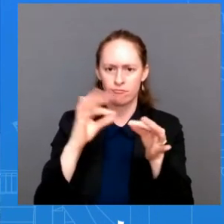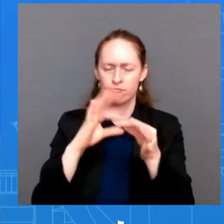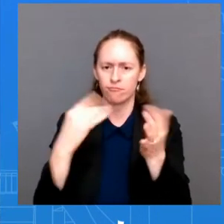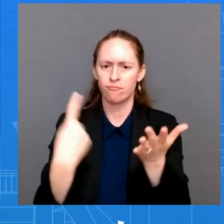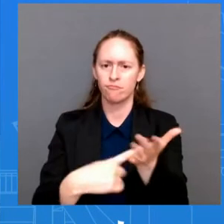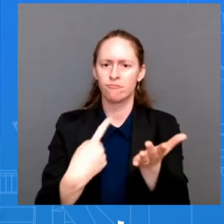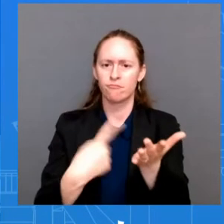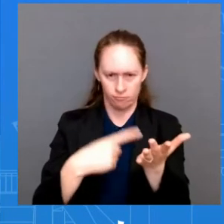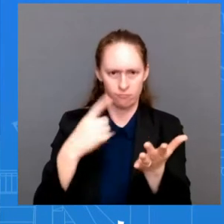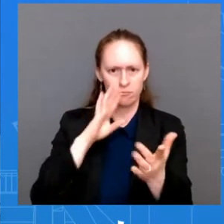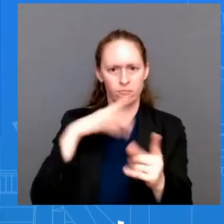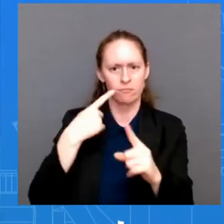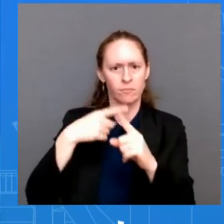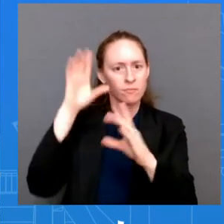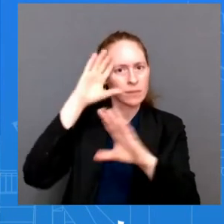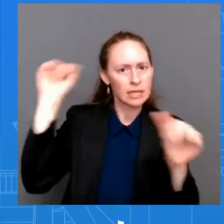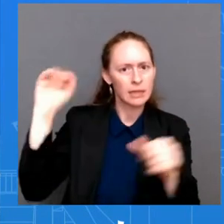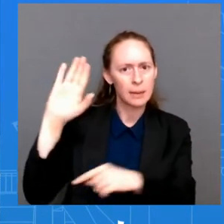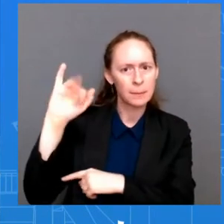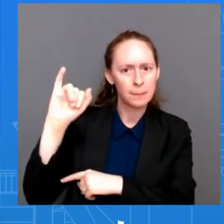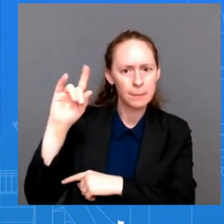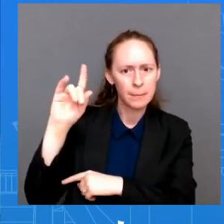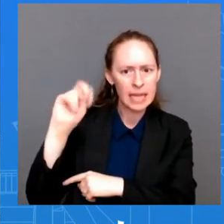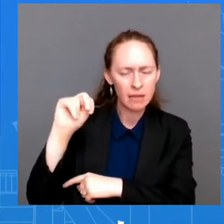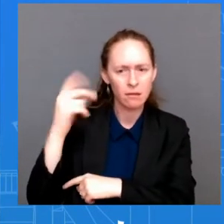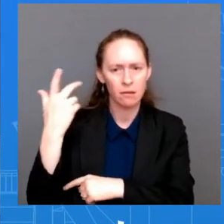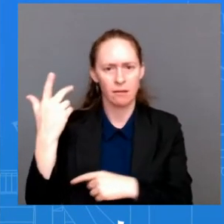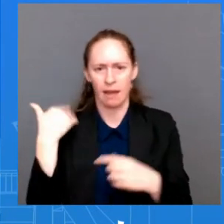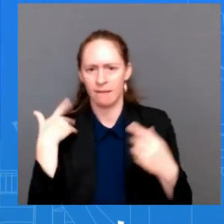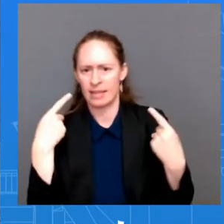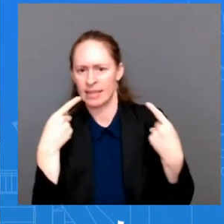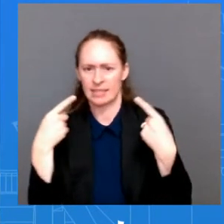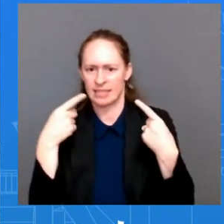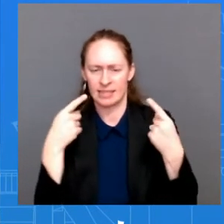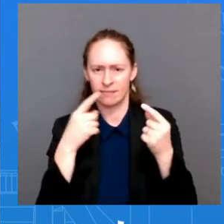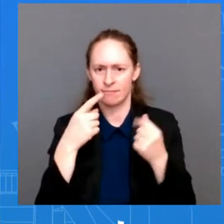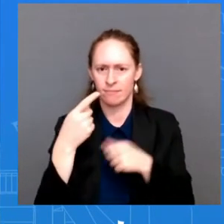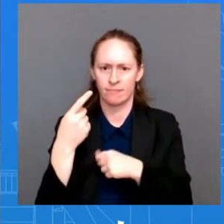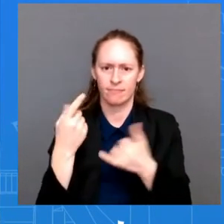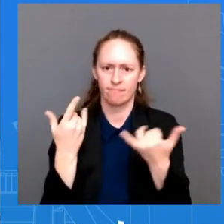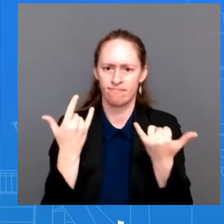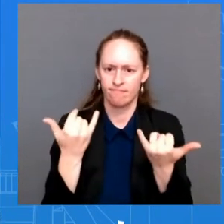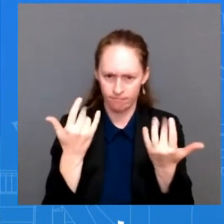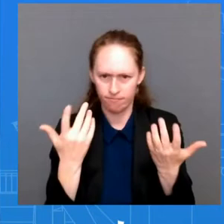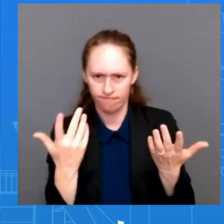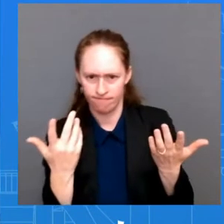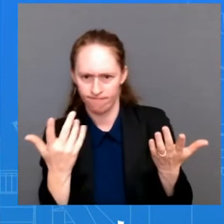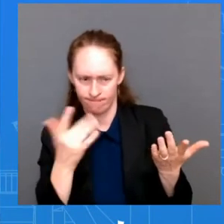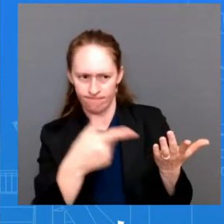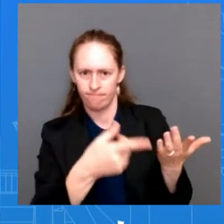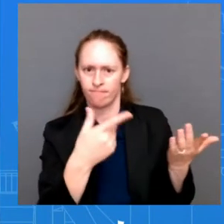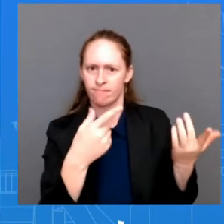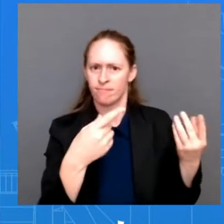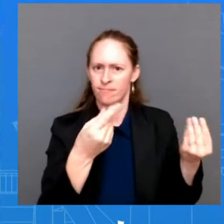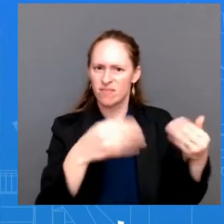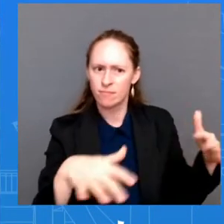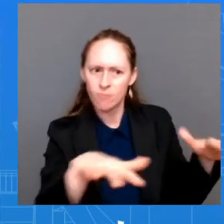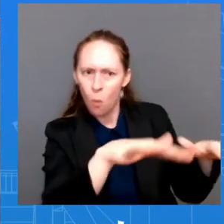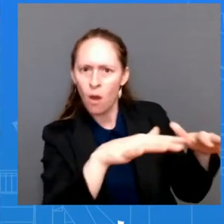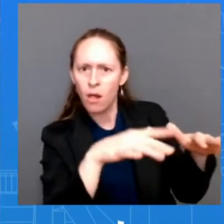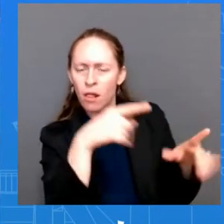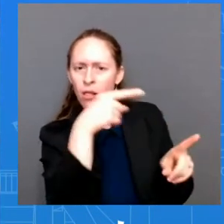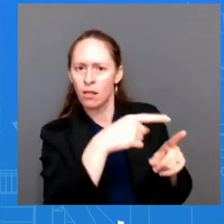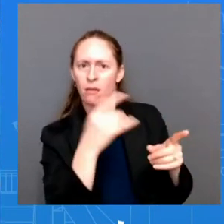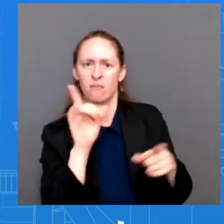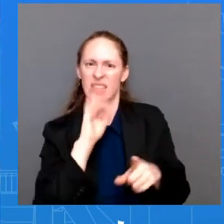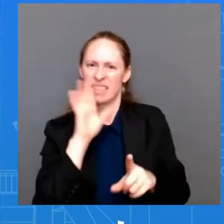regime has now twice challenged the U.S. government on U.S. soil, alluded to the kidnap plot last year, and then the